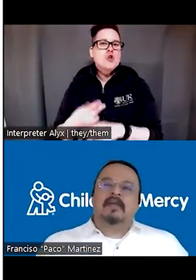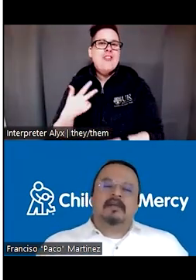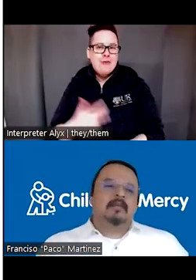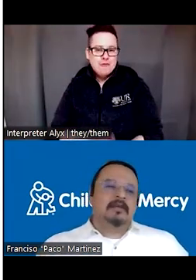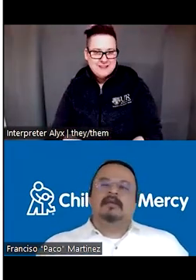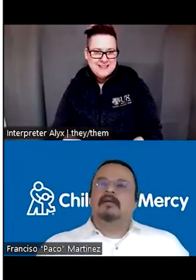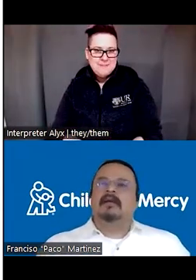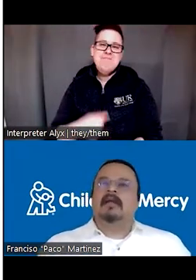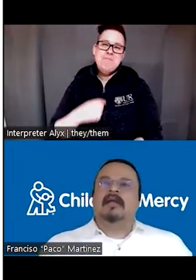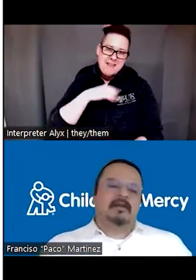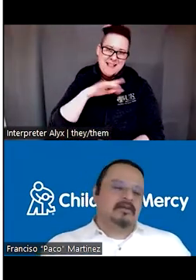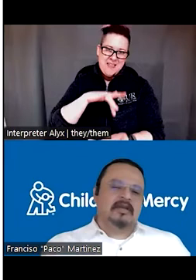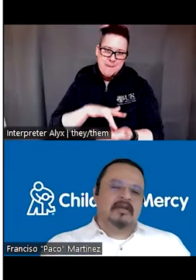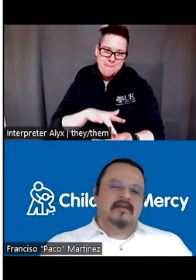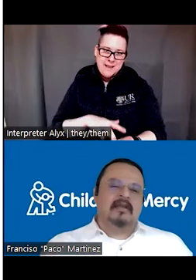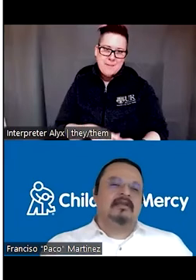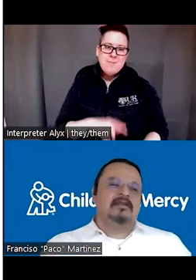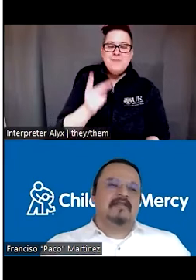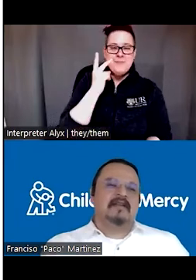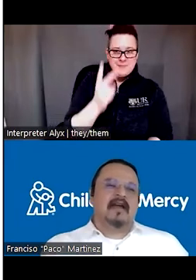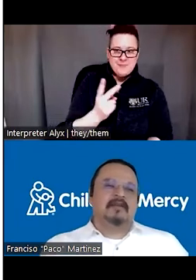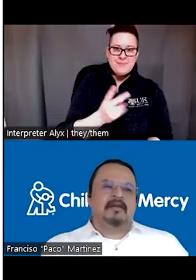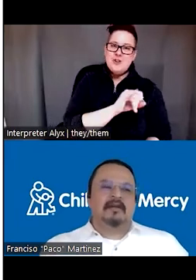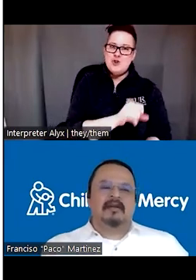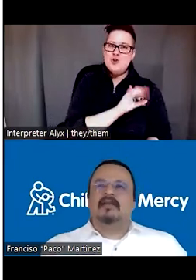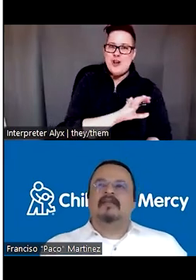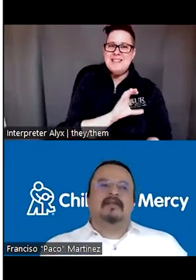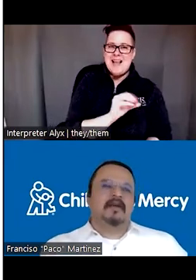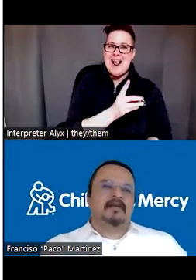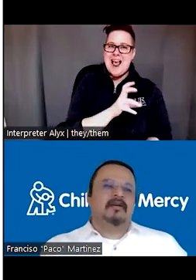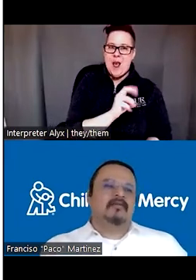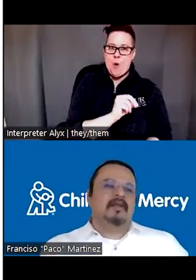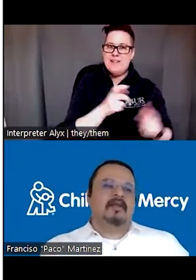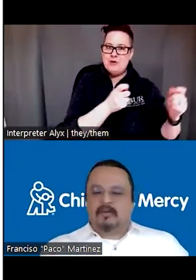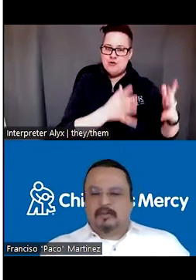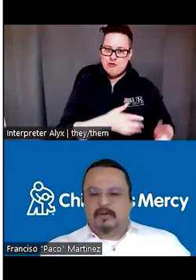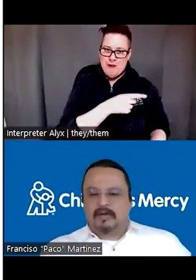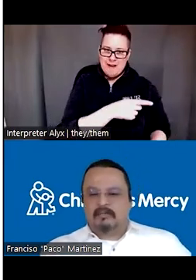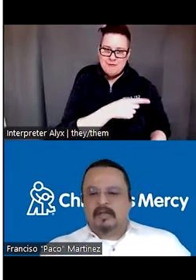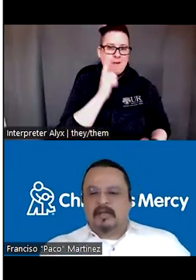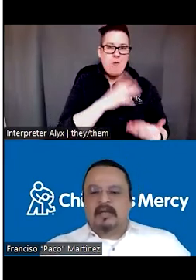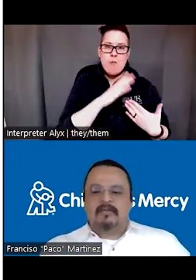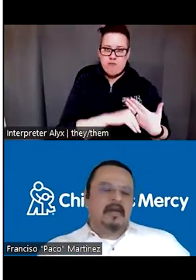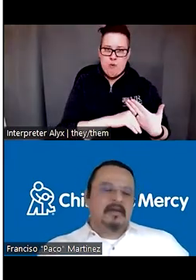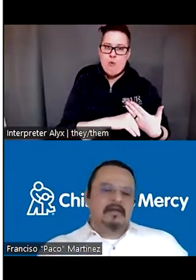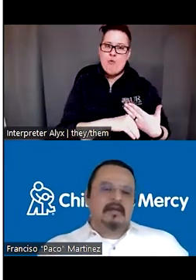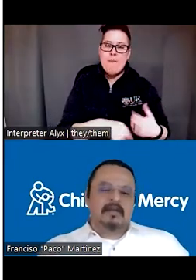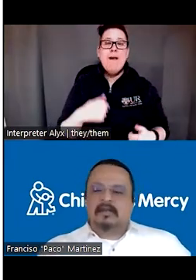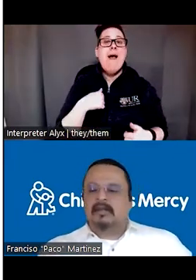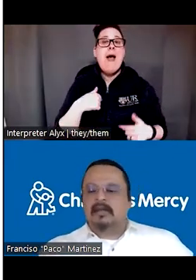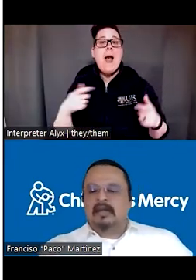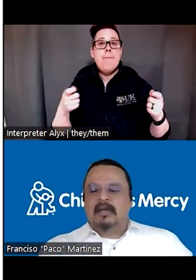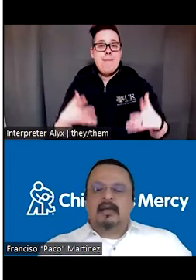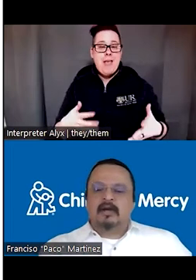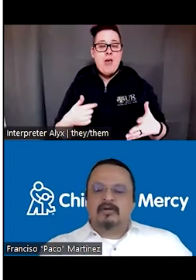Me in the middle. And you can see Jaycee Cowden is the director of the of the program. And I'm the manager and